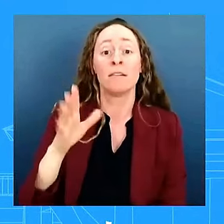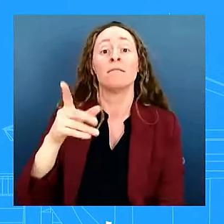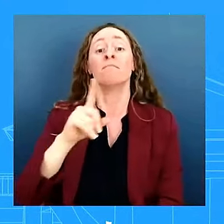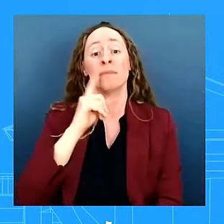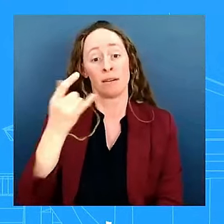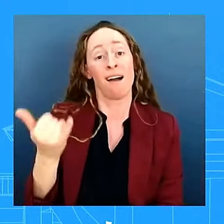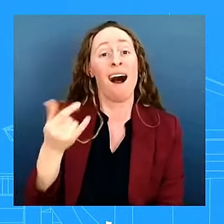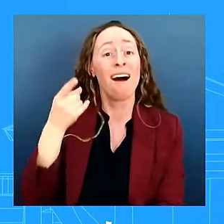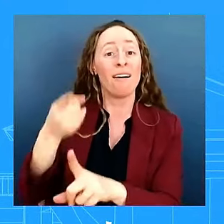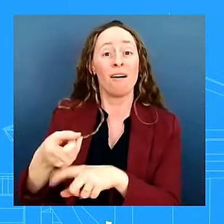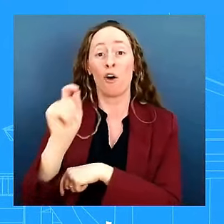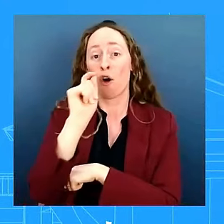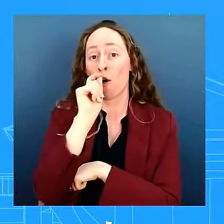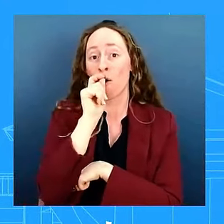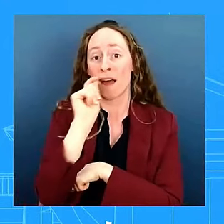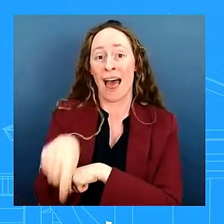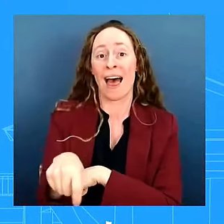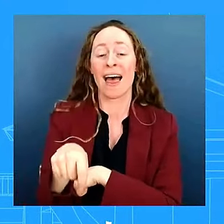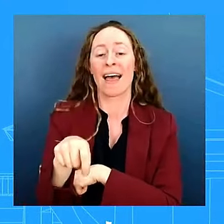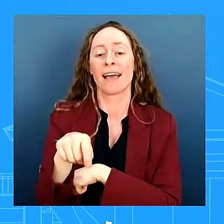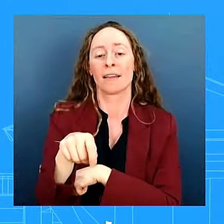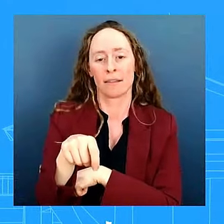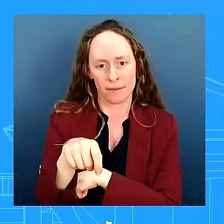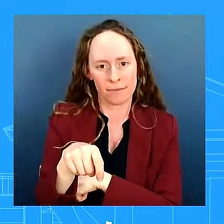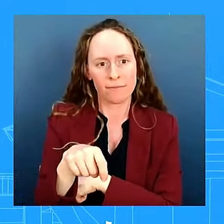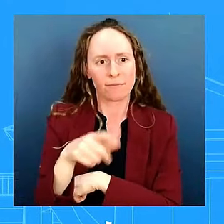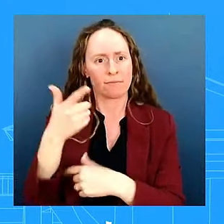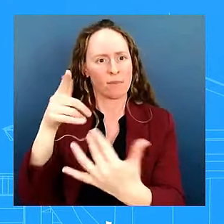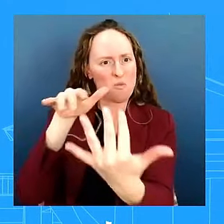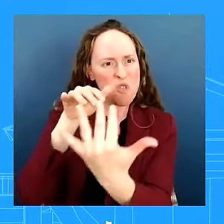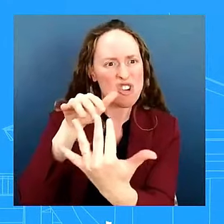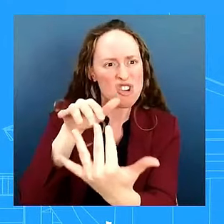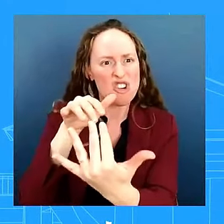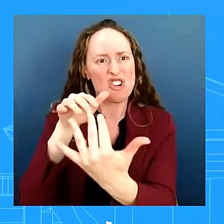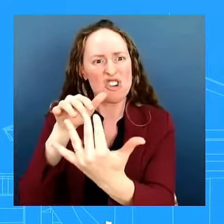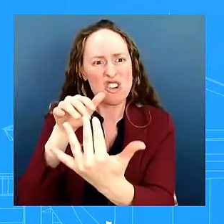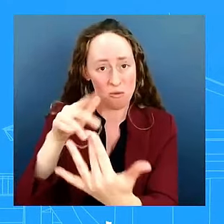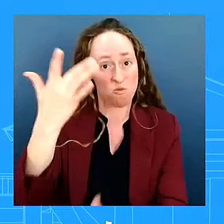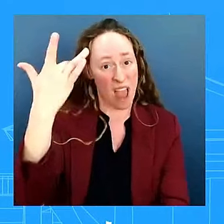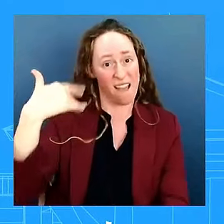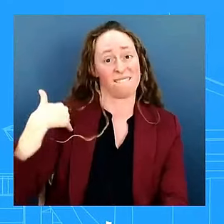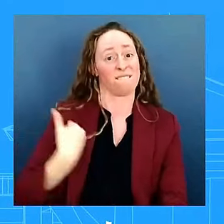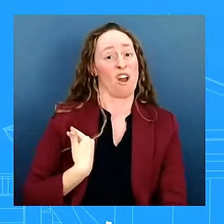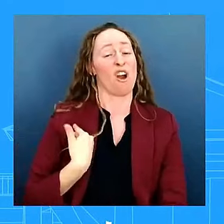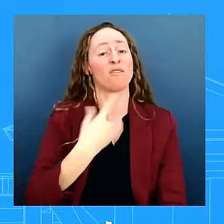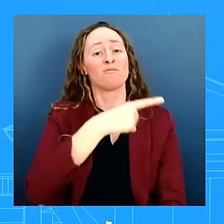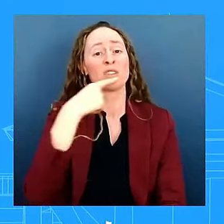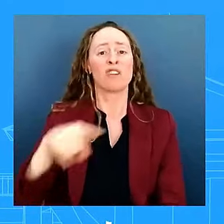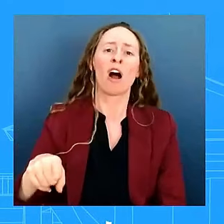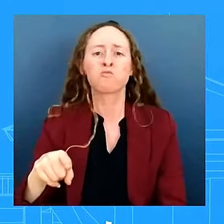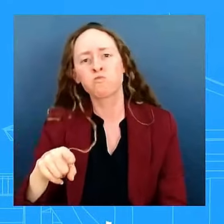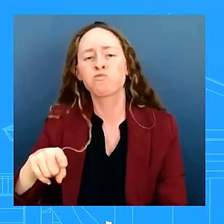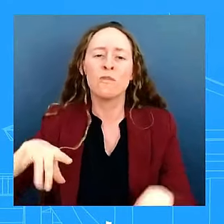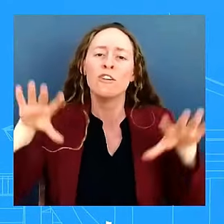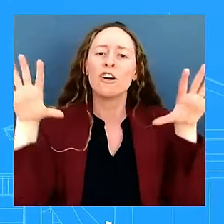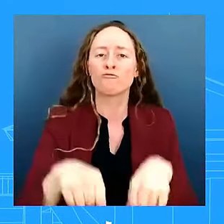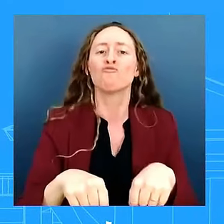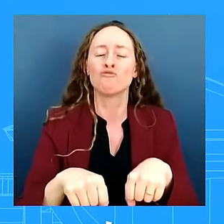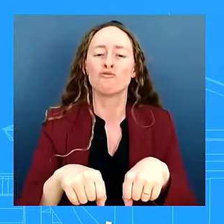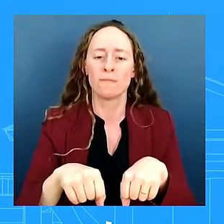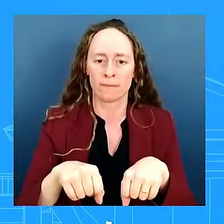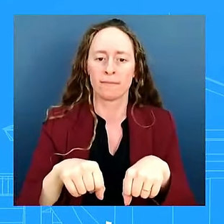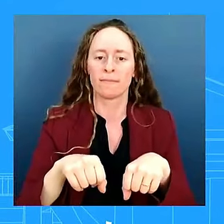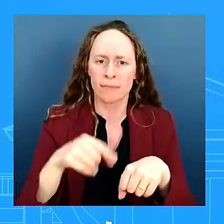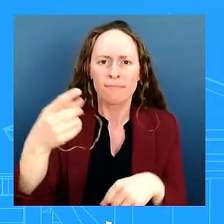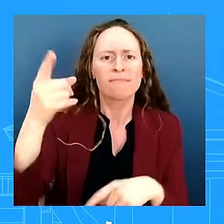the war that they're fighting because of russia's aggression you've seen the president's commitment continued commitment to making